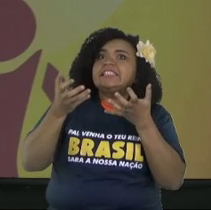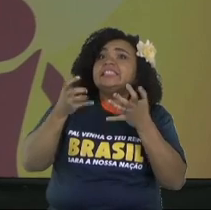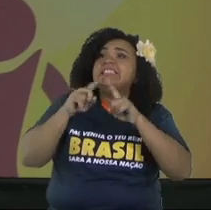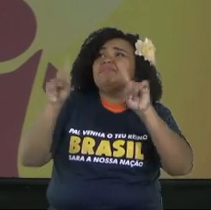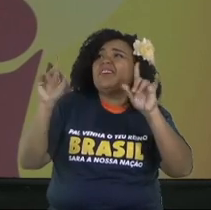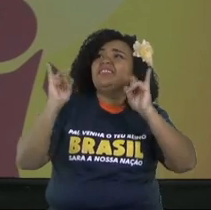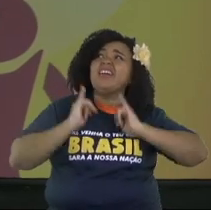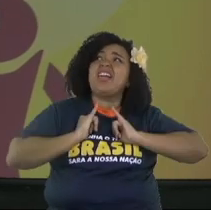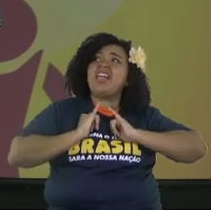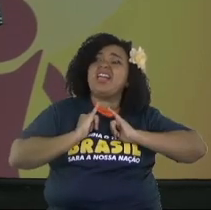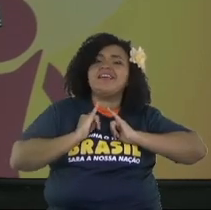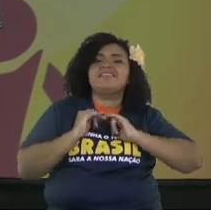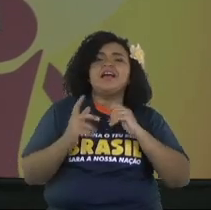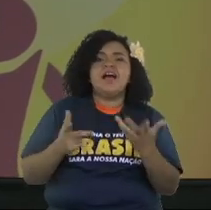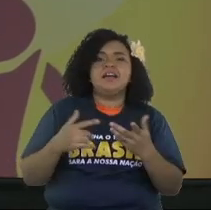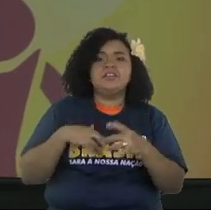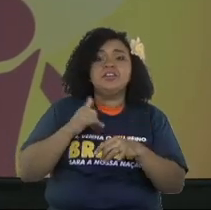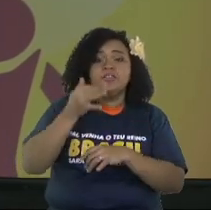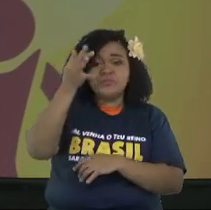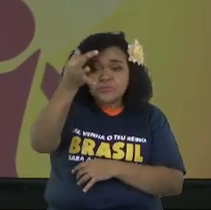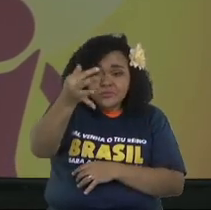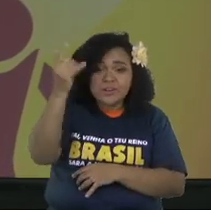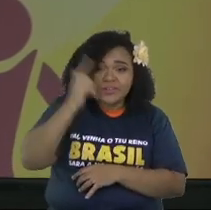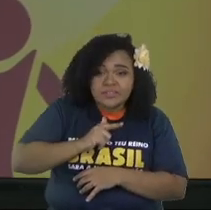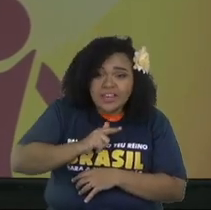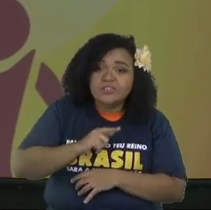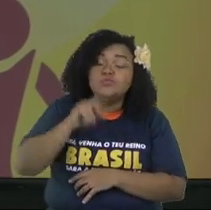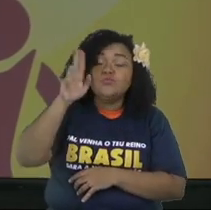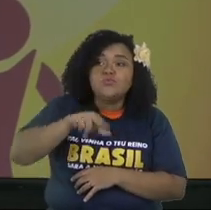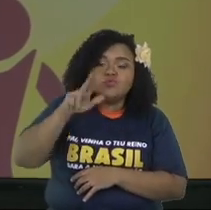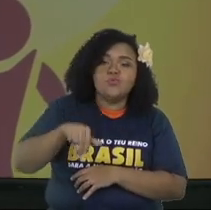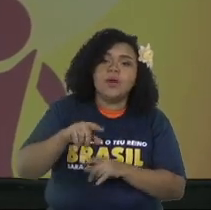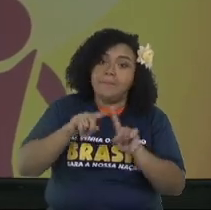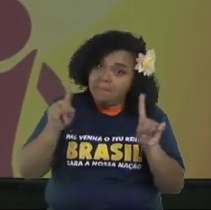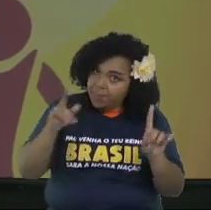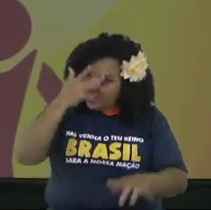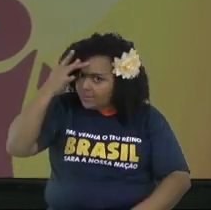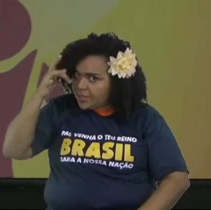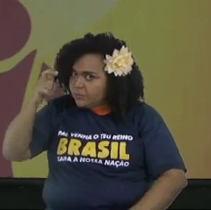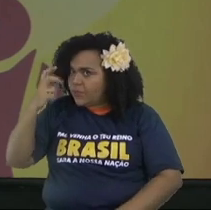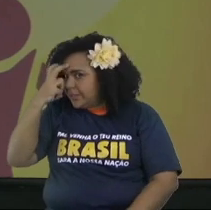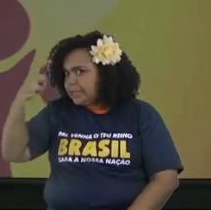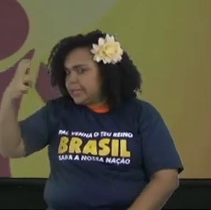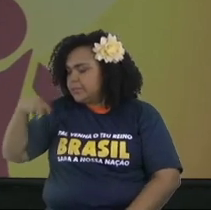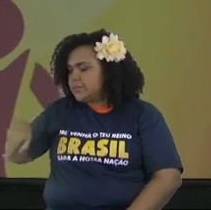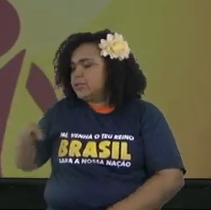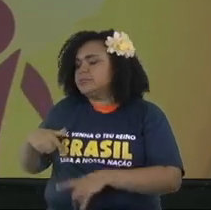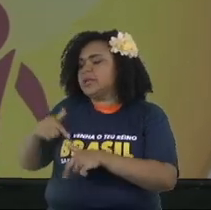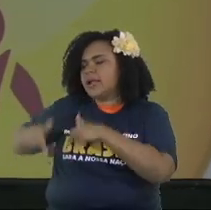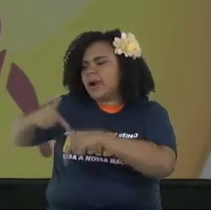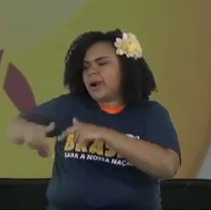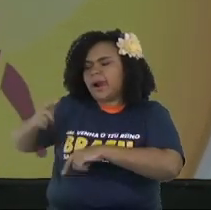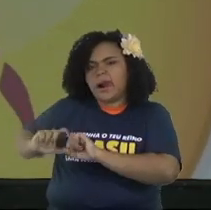does luggard desires, but doesn't get anything, but intelligent.